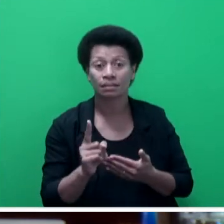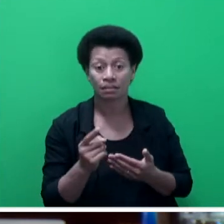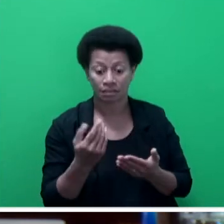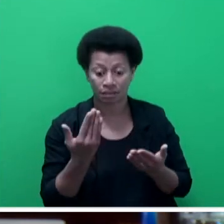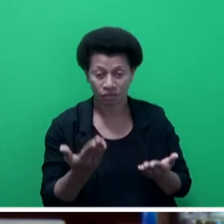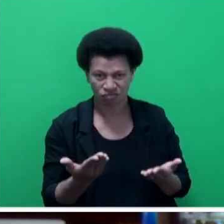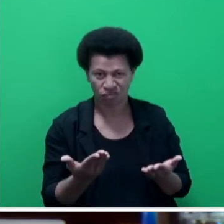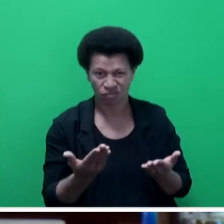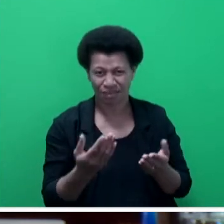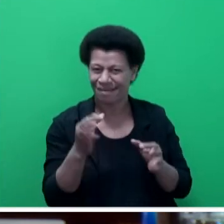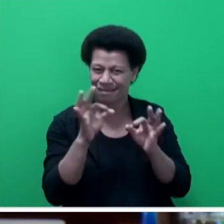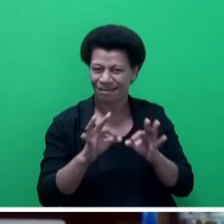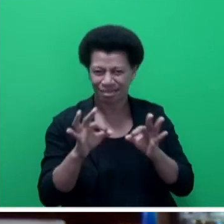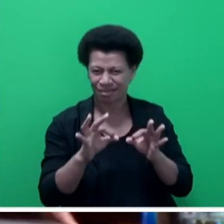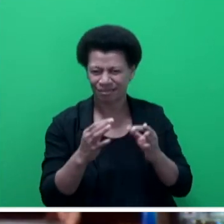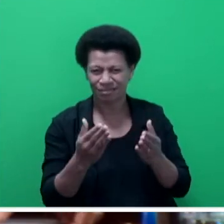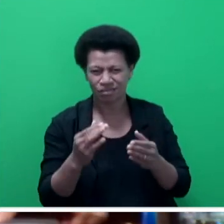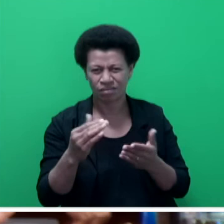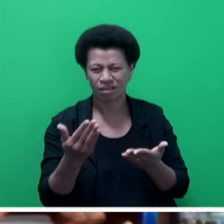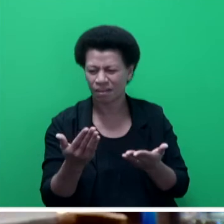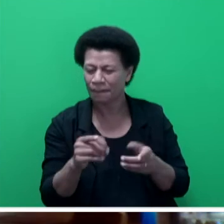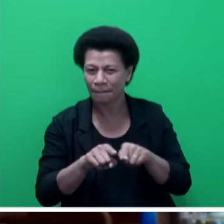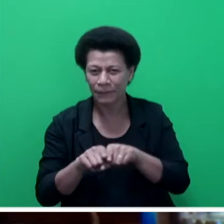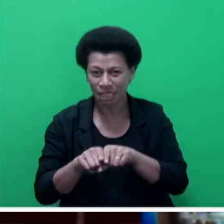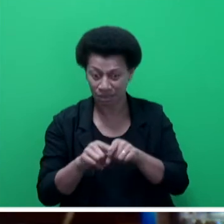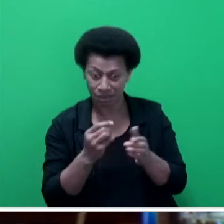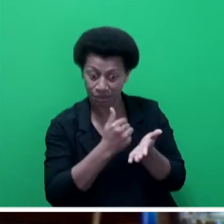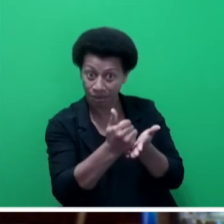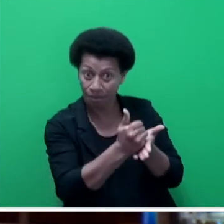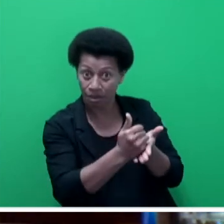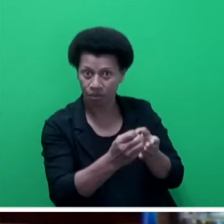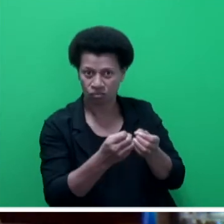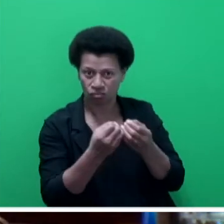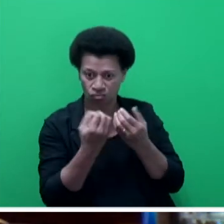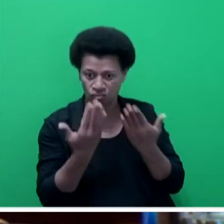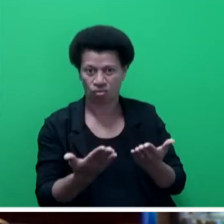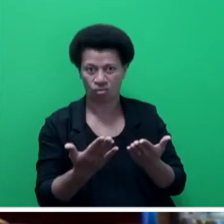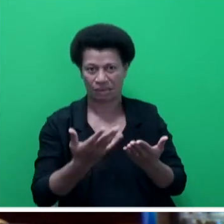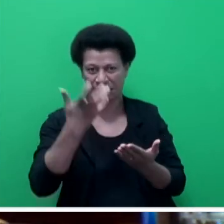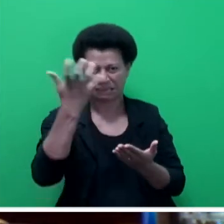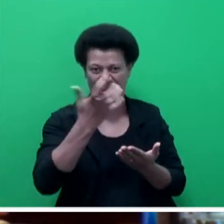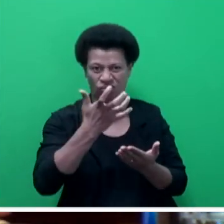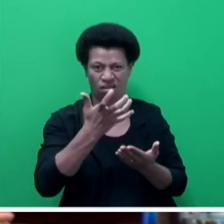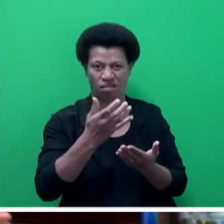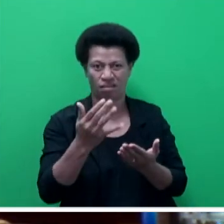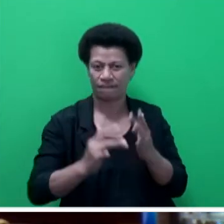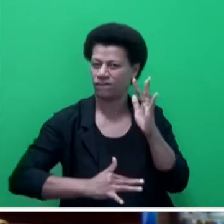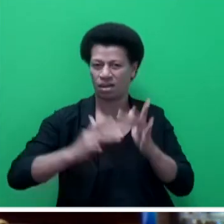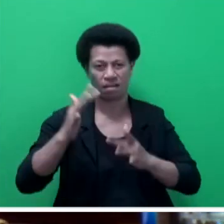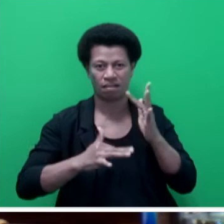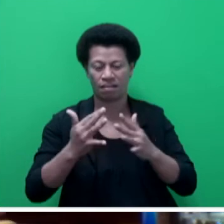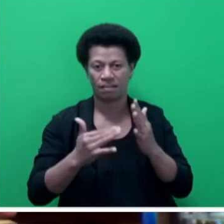there is no room for being complacent based on these statistics. It is envisaged that the integrated